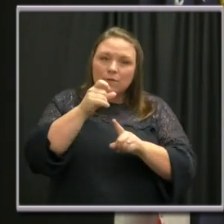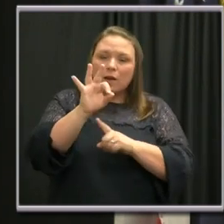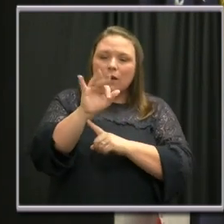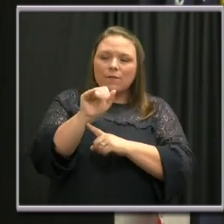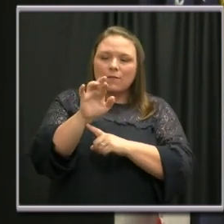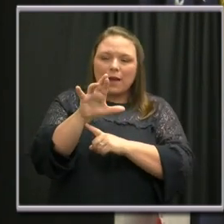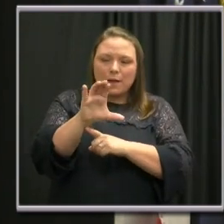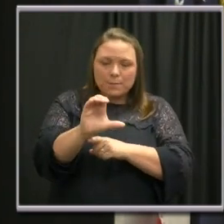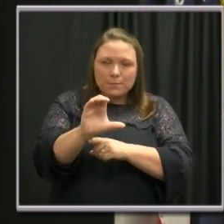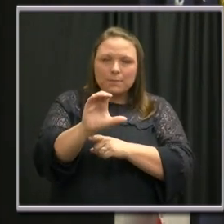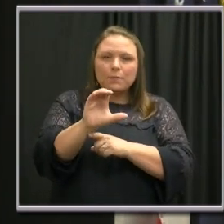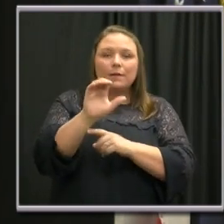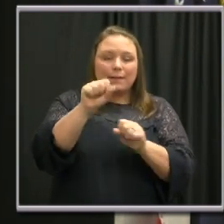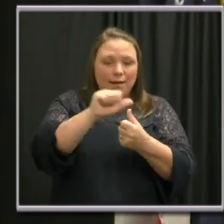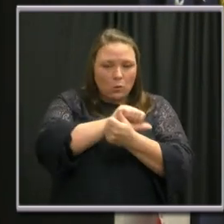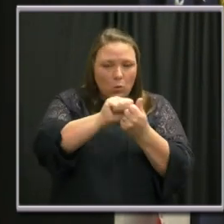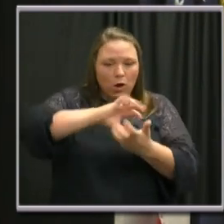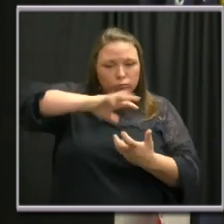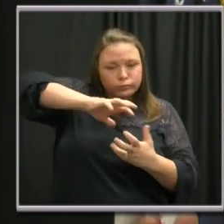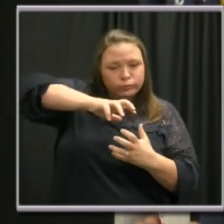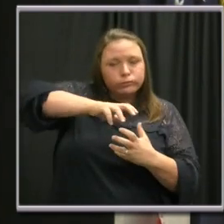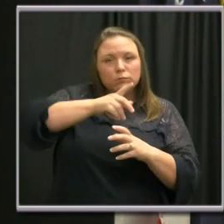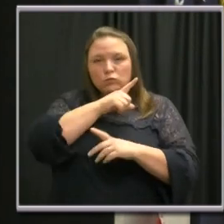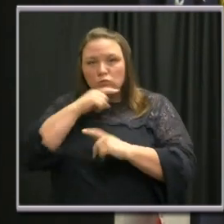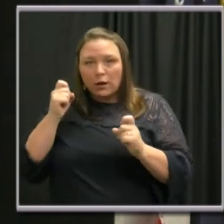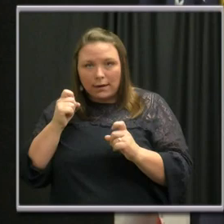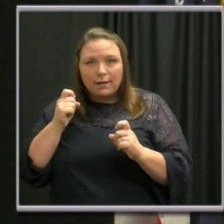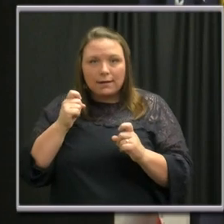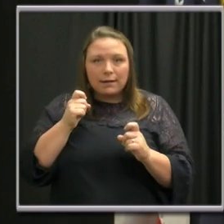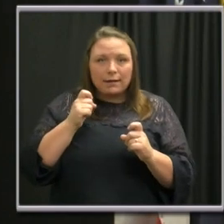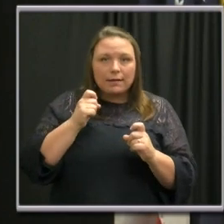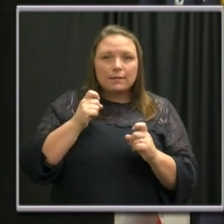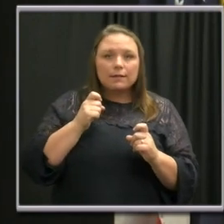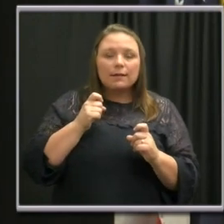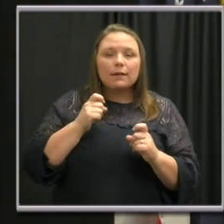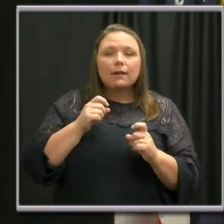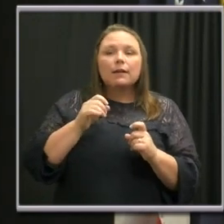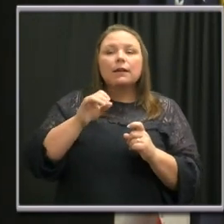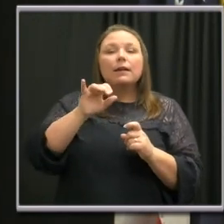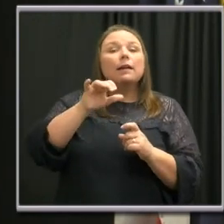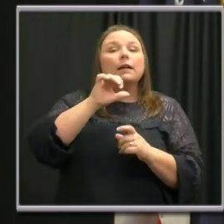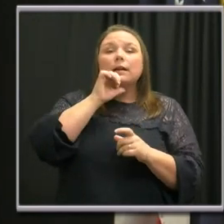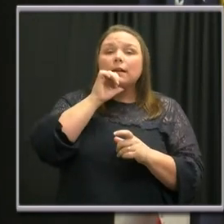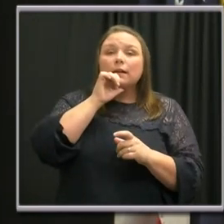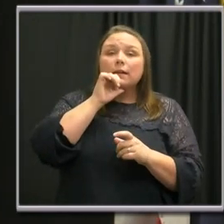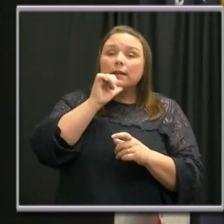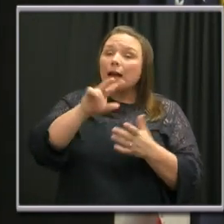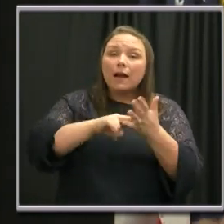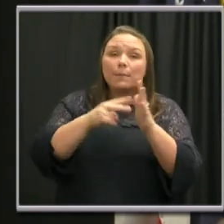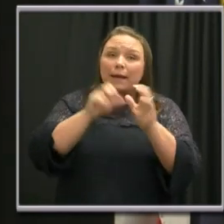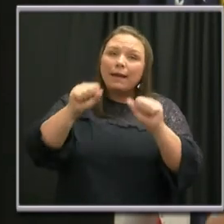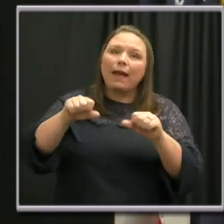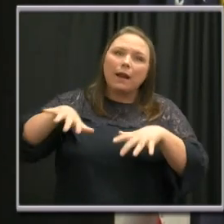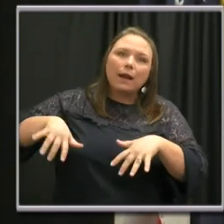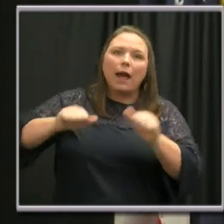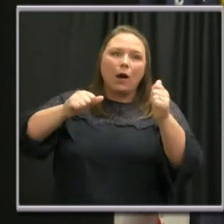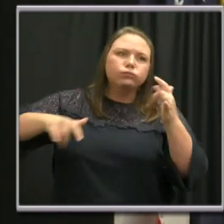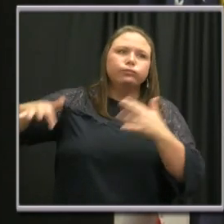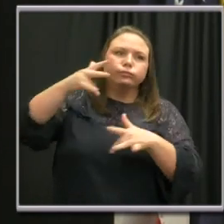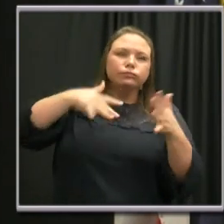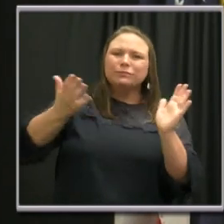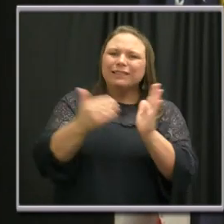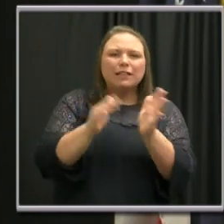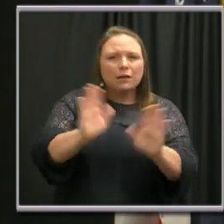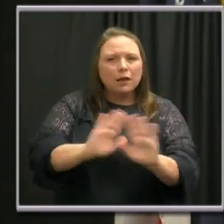with soap and water and dried. And that's not relieving us from staying at home. But if you have to go out,